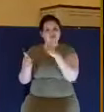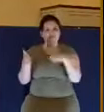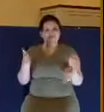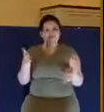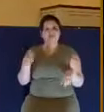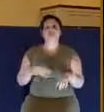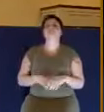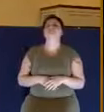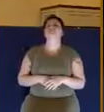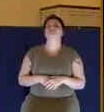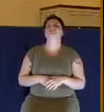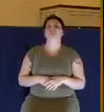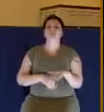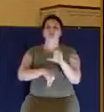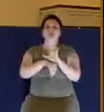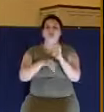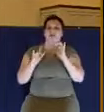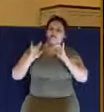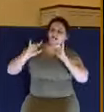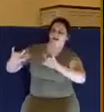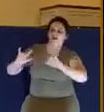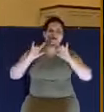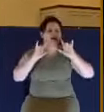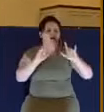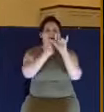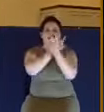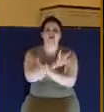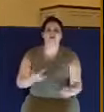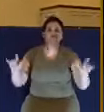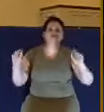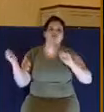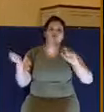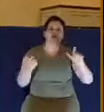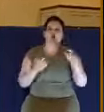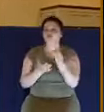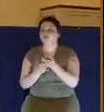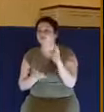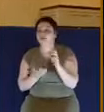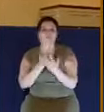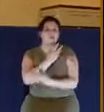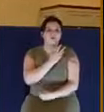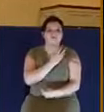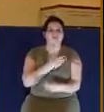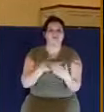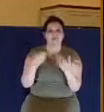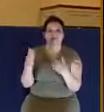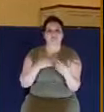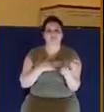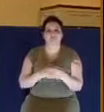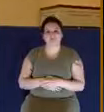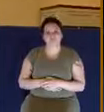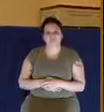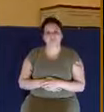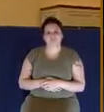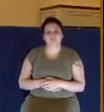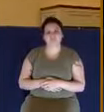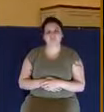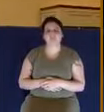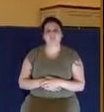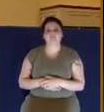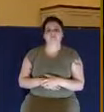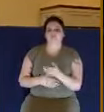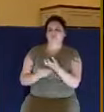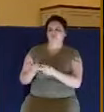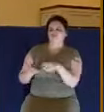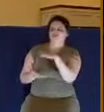The church should show God's love and grace to everyone, whether rich or poor. What he's saying is this, that the rich shouldn't be given